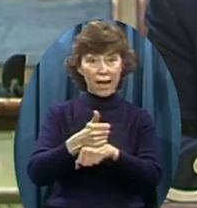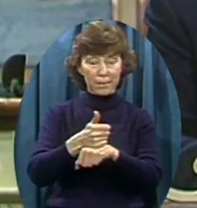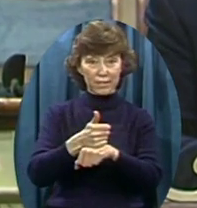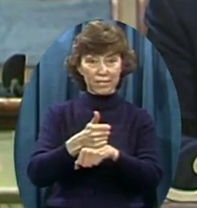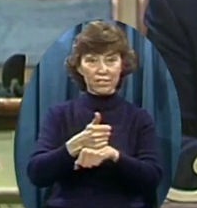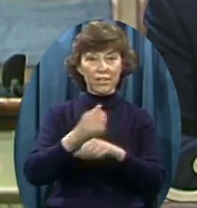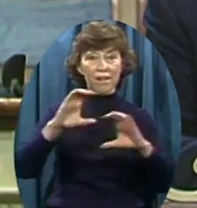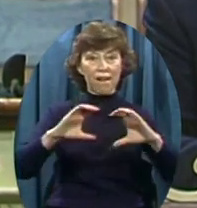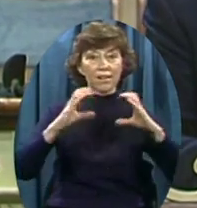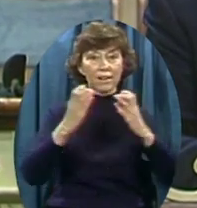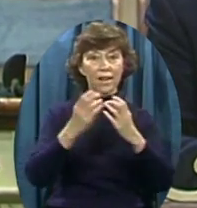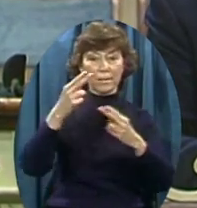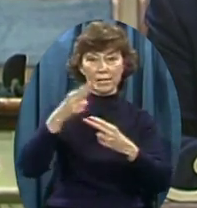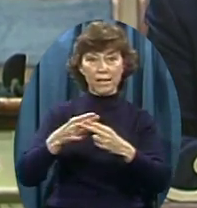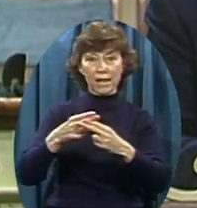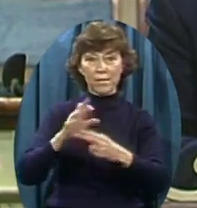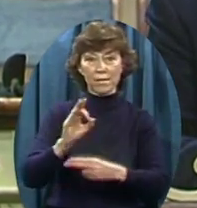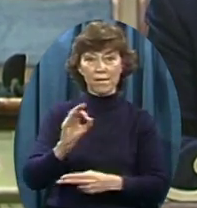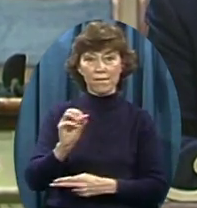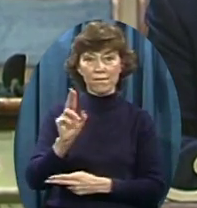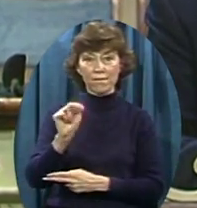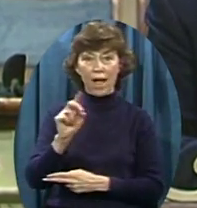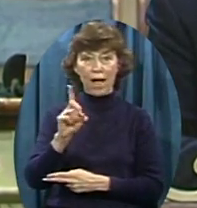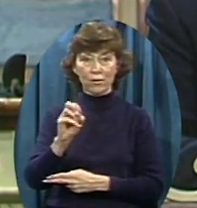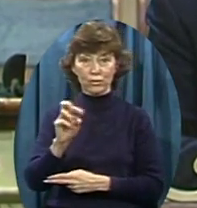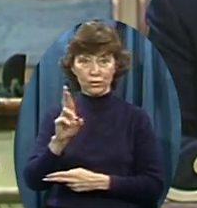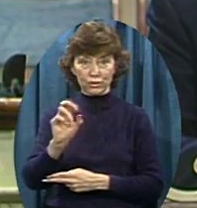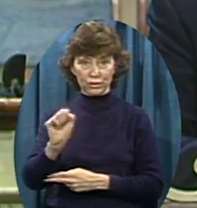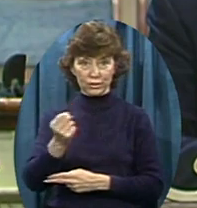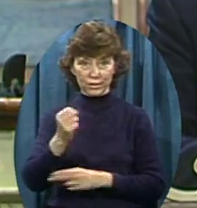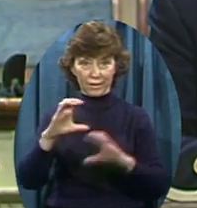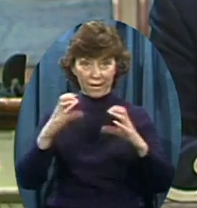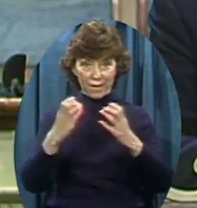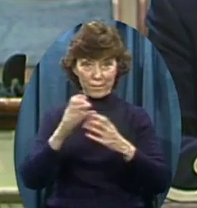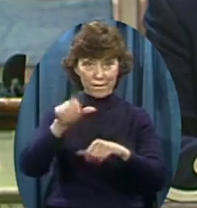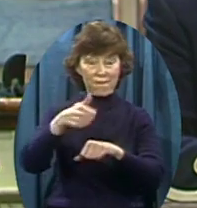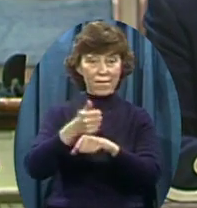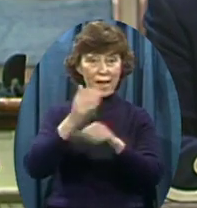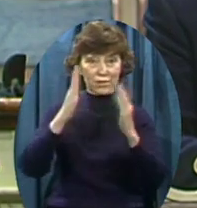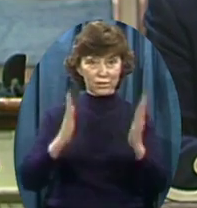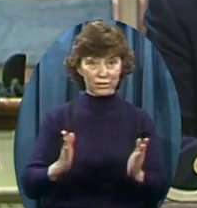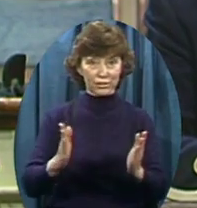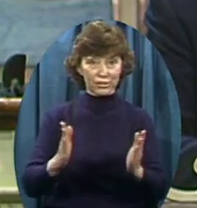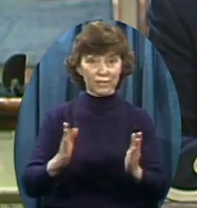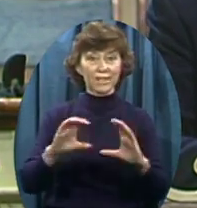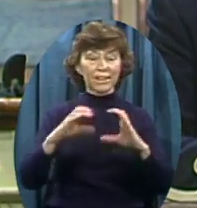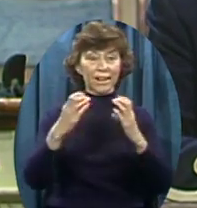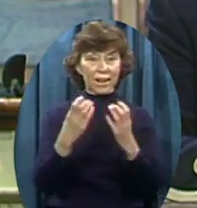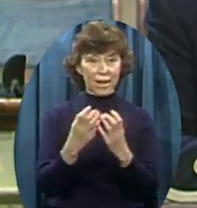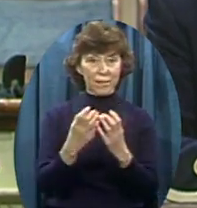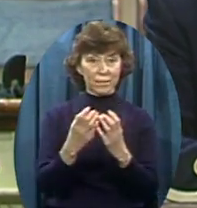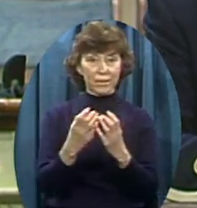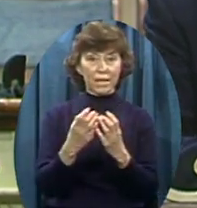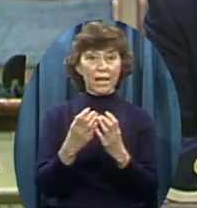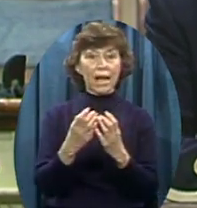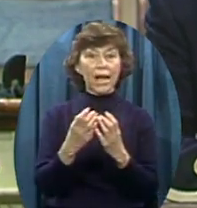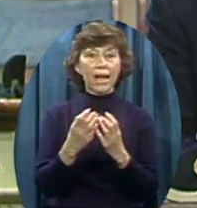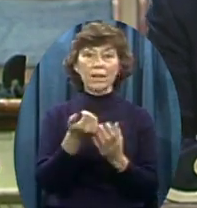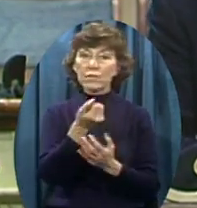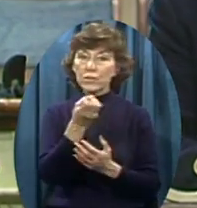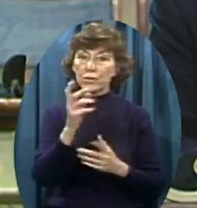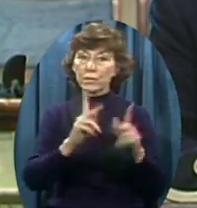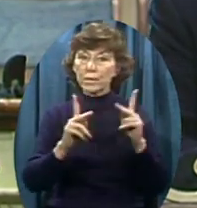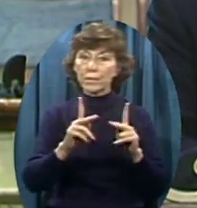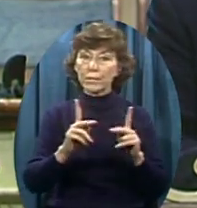They gave me a thousand dollars each To help me do it I'm reactivating that Founders Club right now I'll be writing a letter To